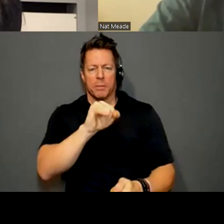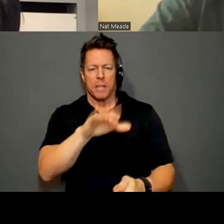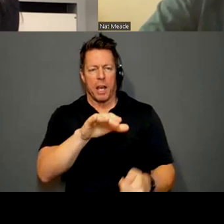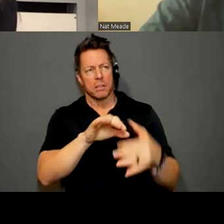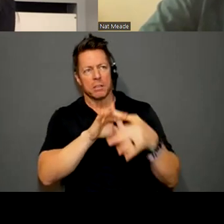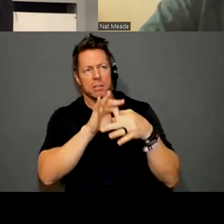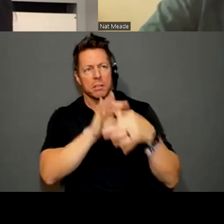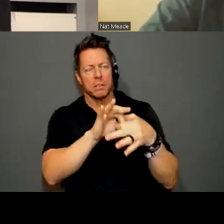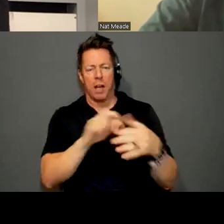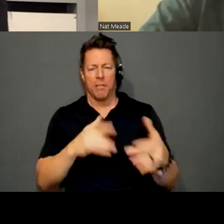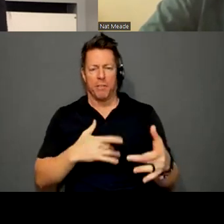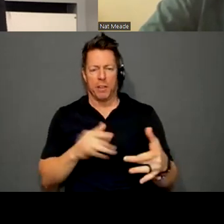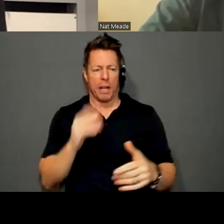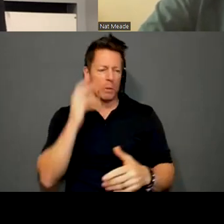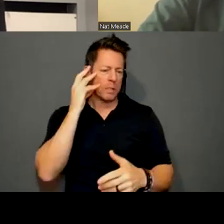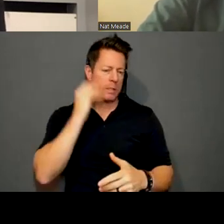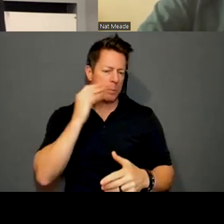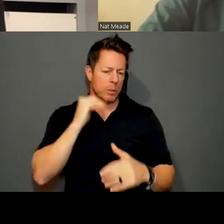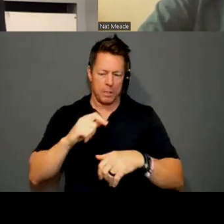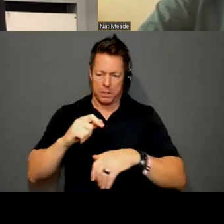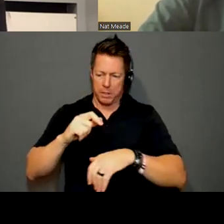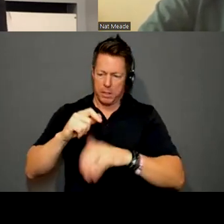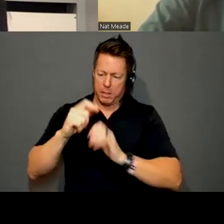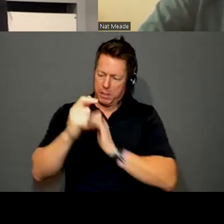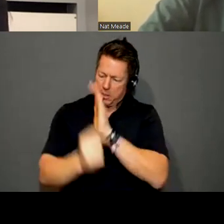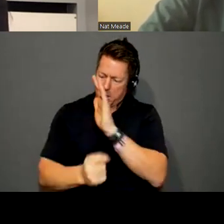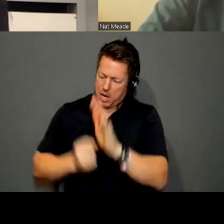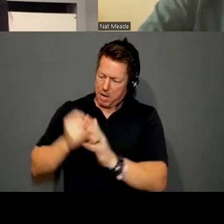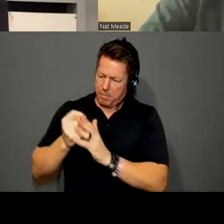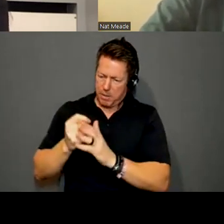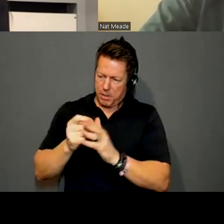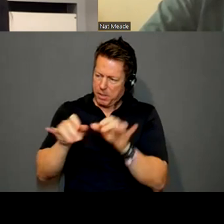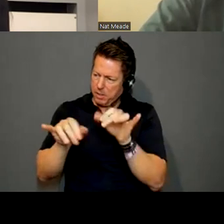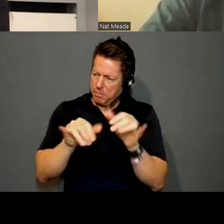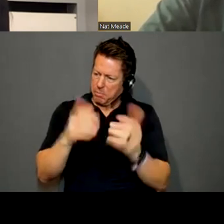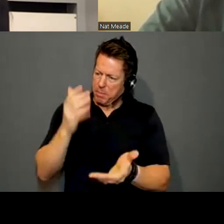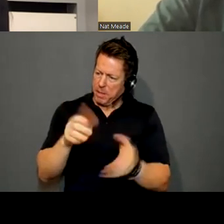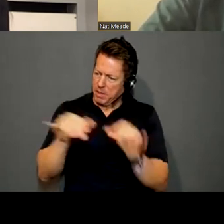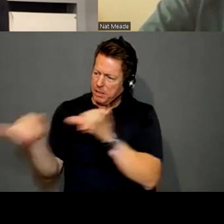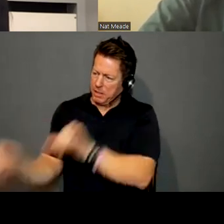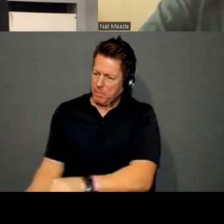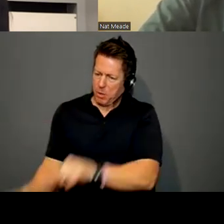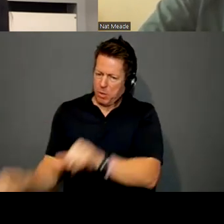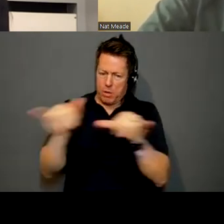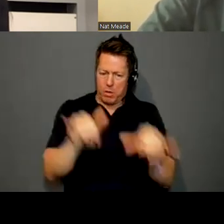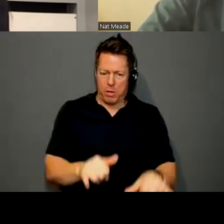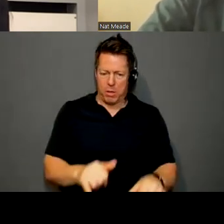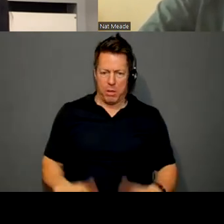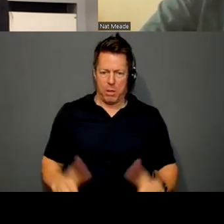like I was kind of experiencing time in a similar way, maybe. Or hope, maybe that was, like, a